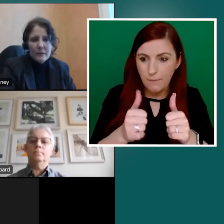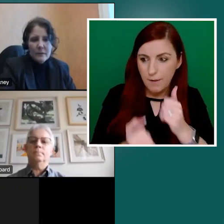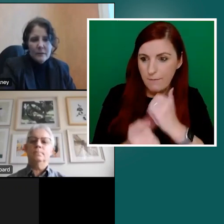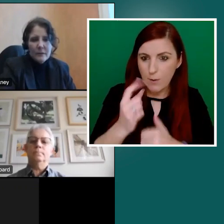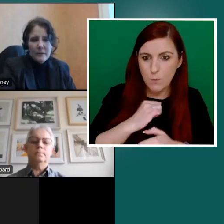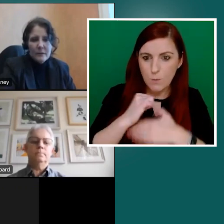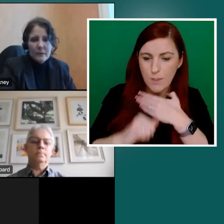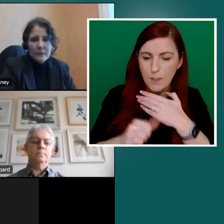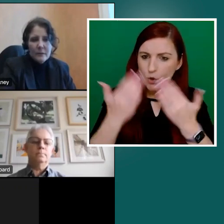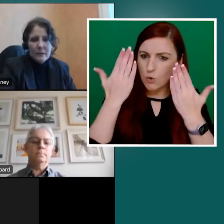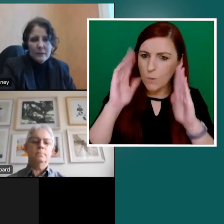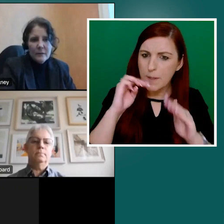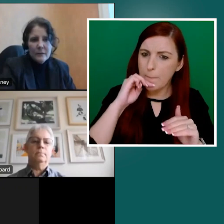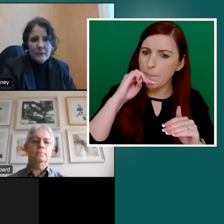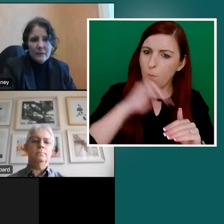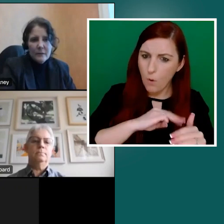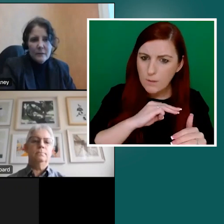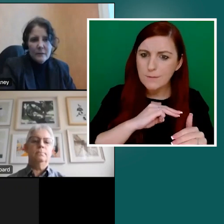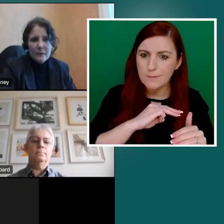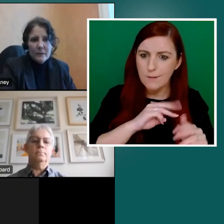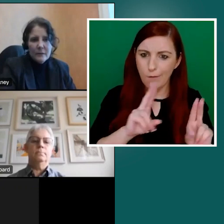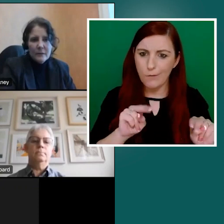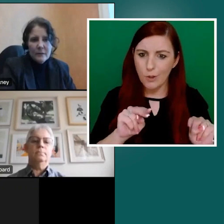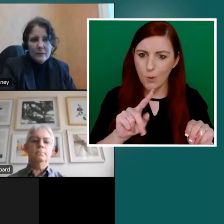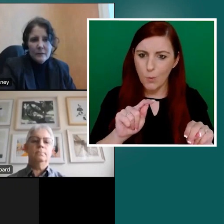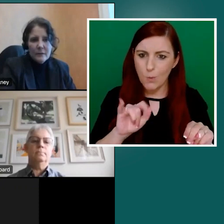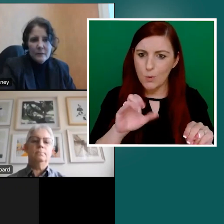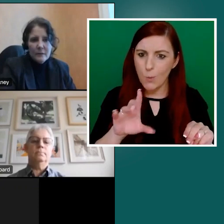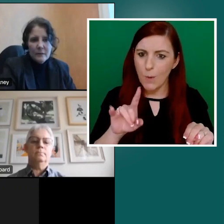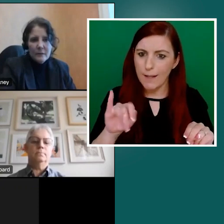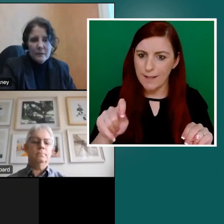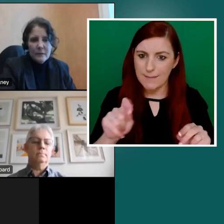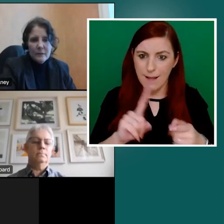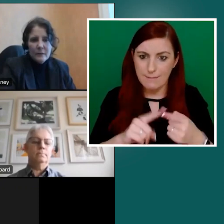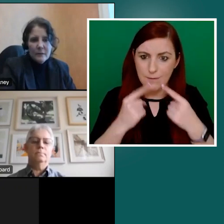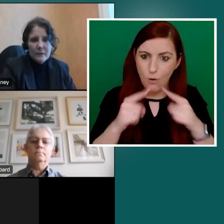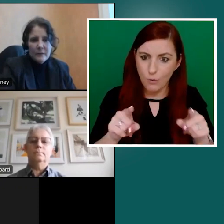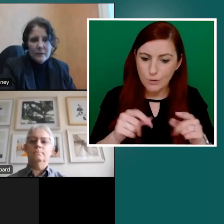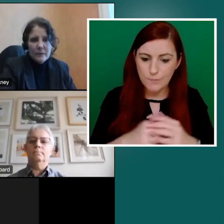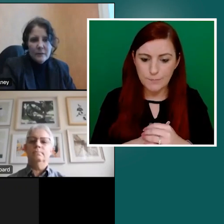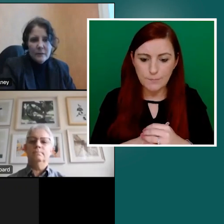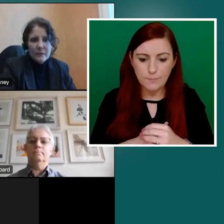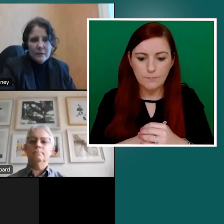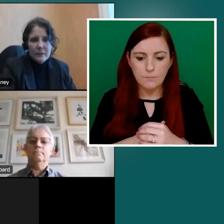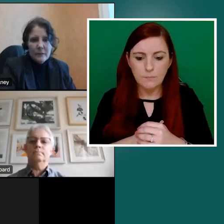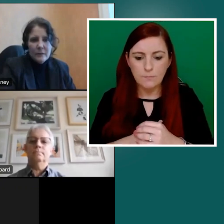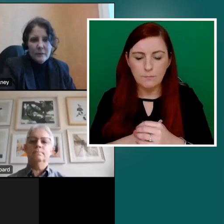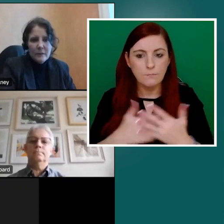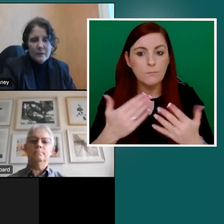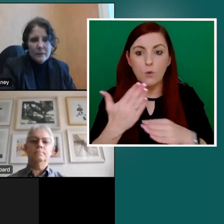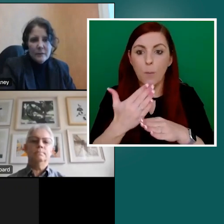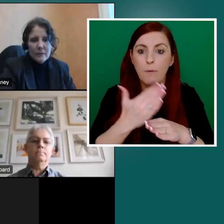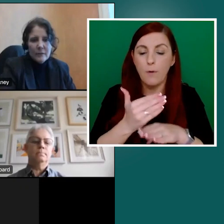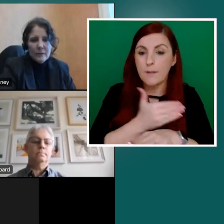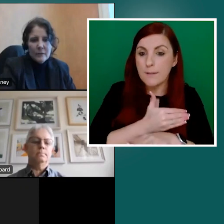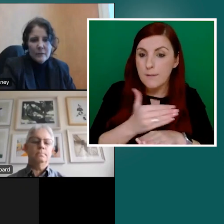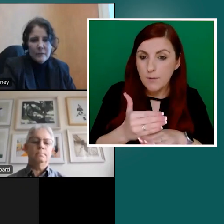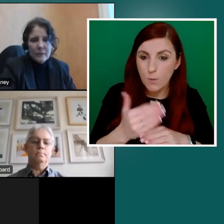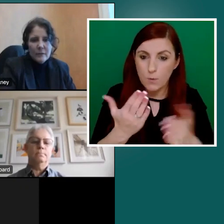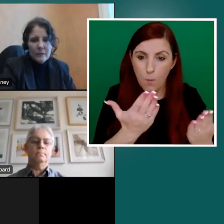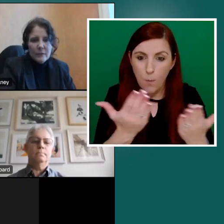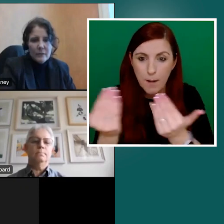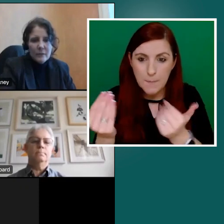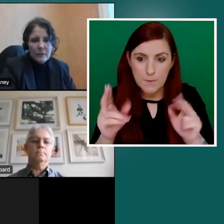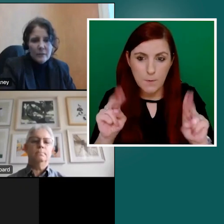the importance of the new toolkit and the launch of it. So again, before we begin, I just want to welcome some